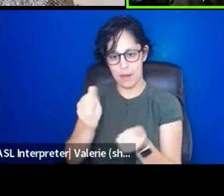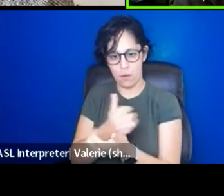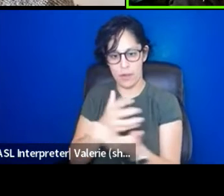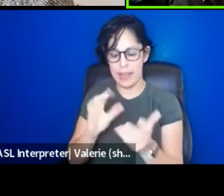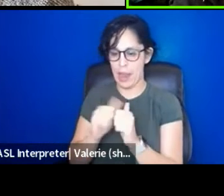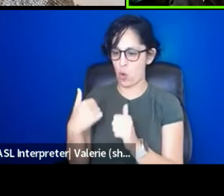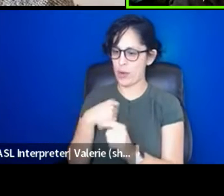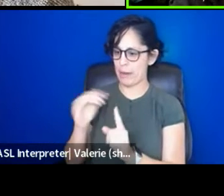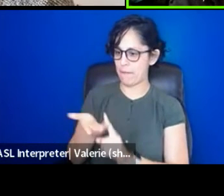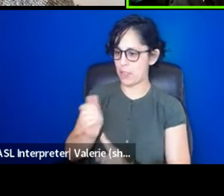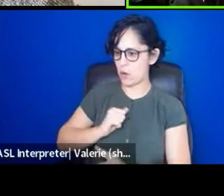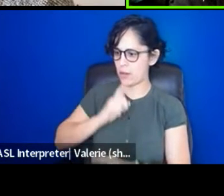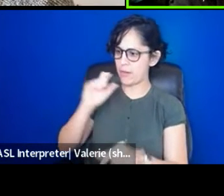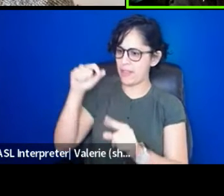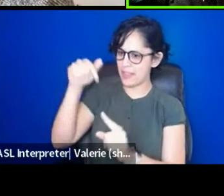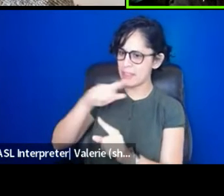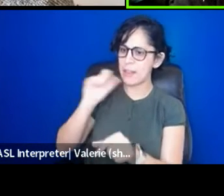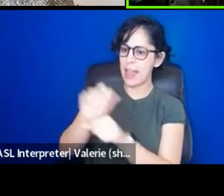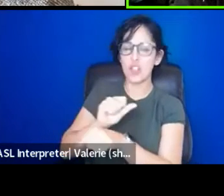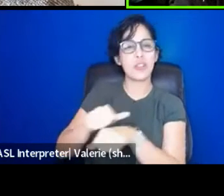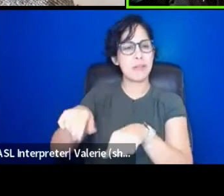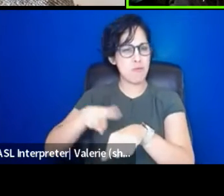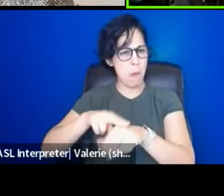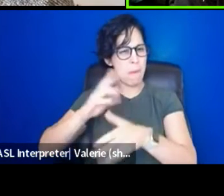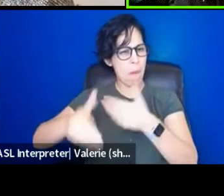that these are actually, um,